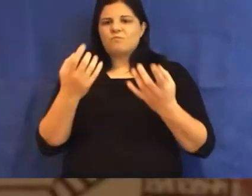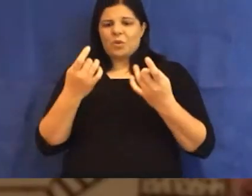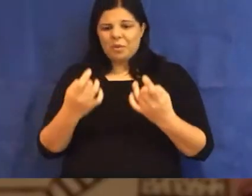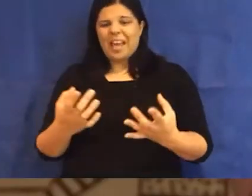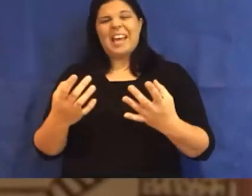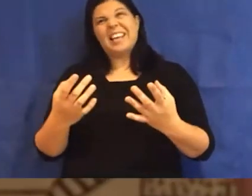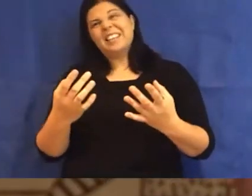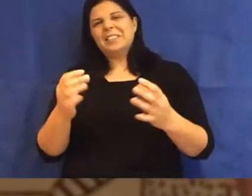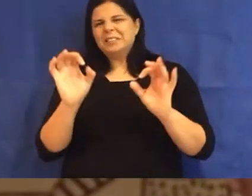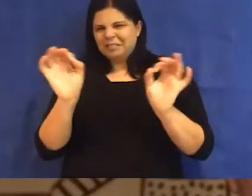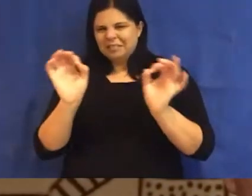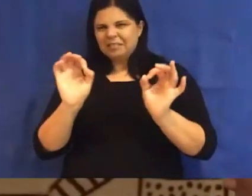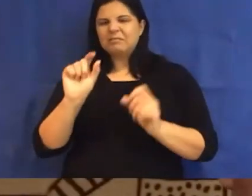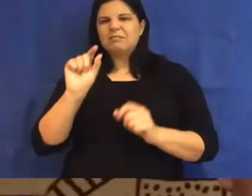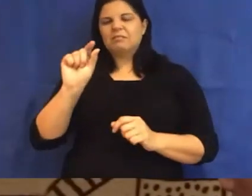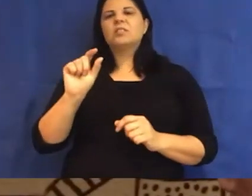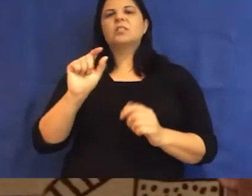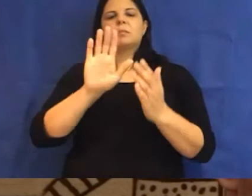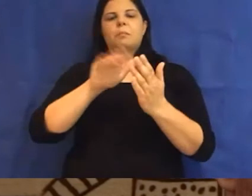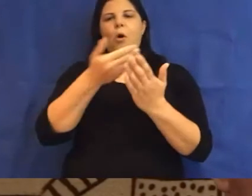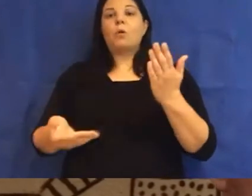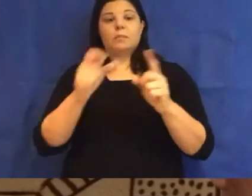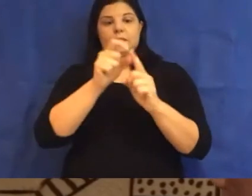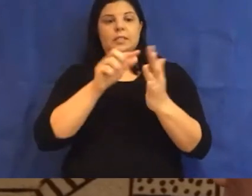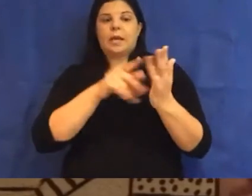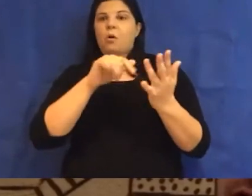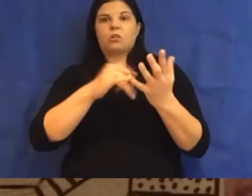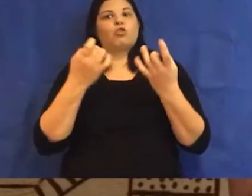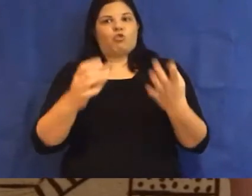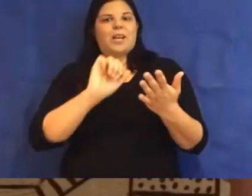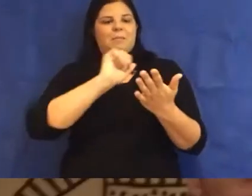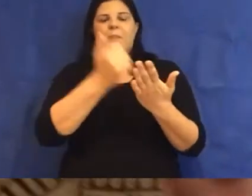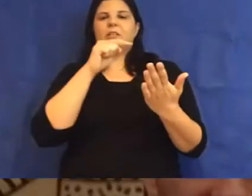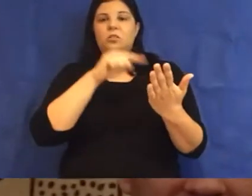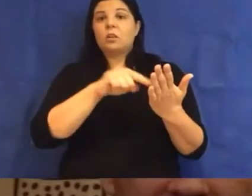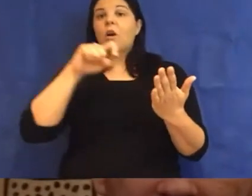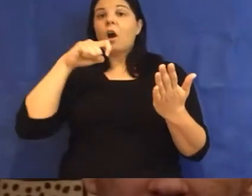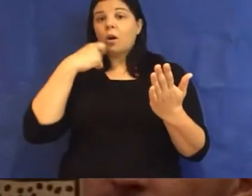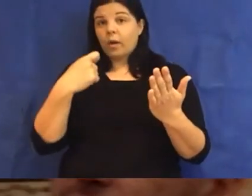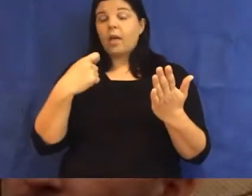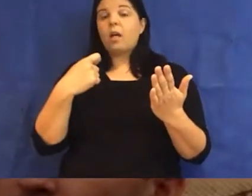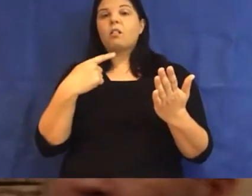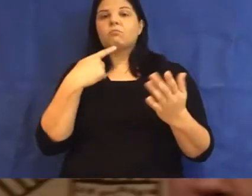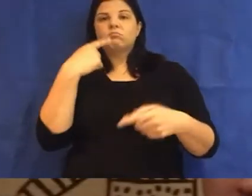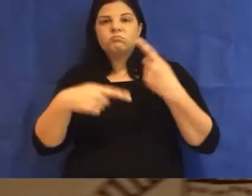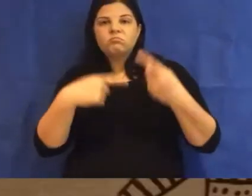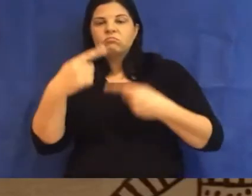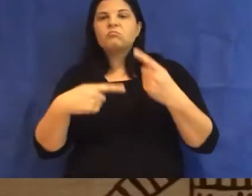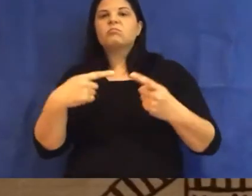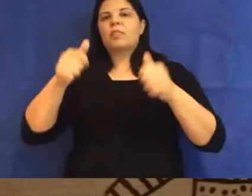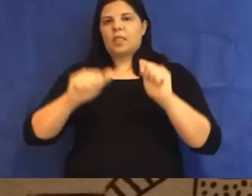for the poems that appear in Demos itself, and I will read them after maybe giving, like, a gloss on